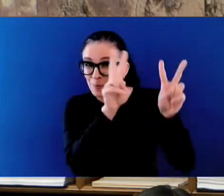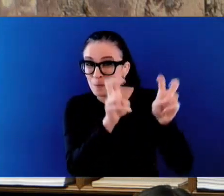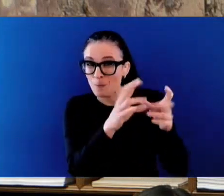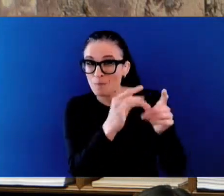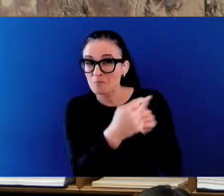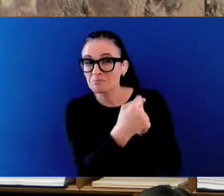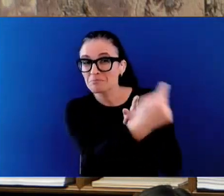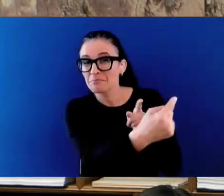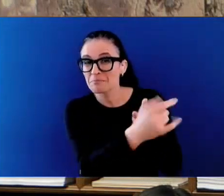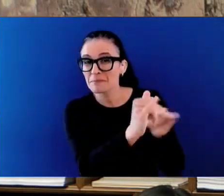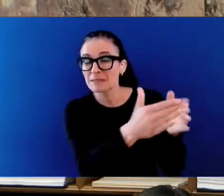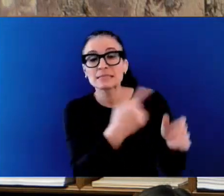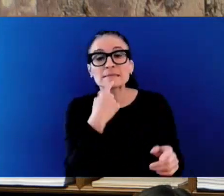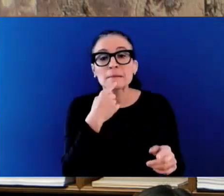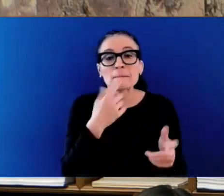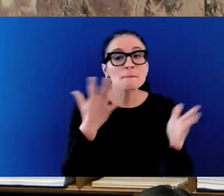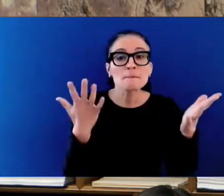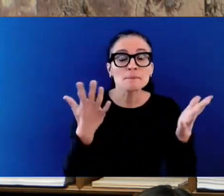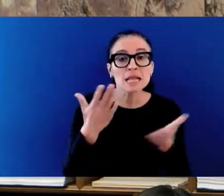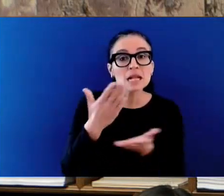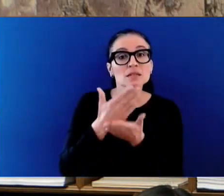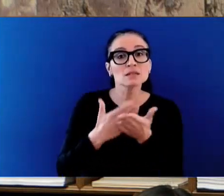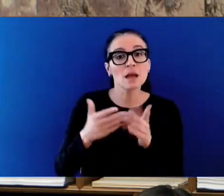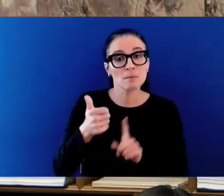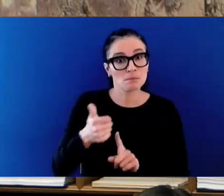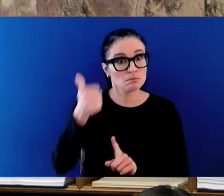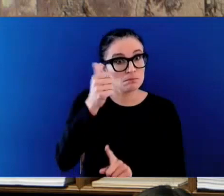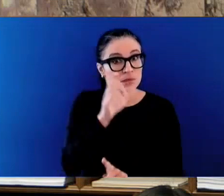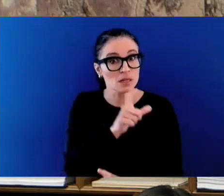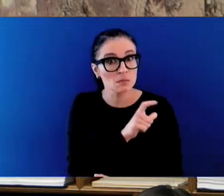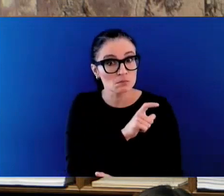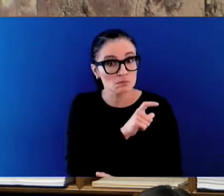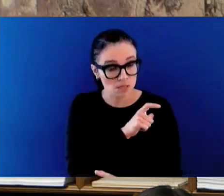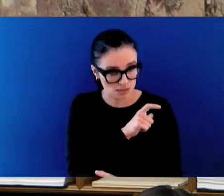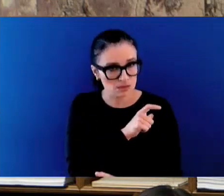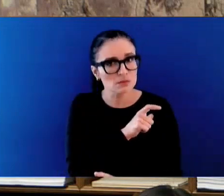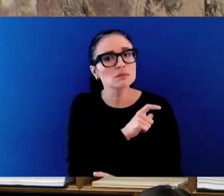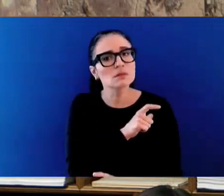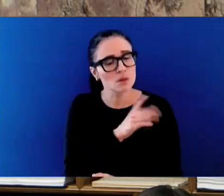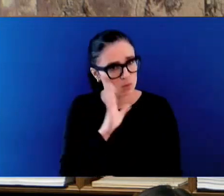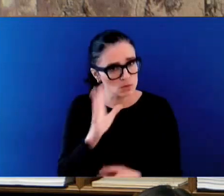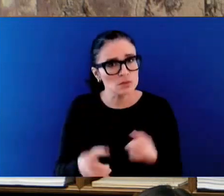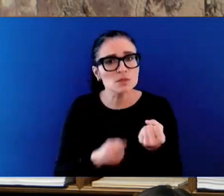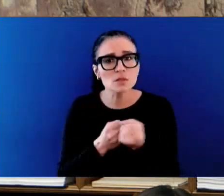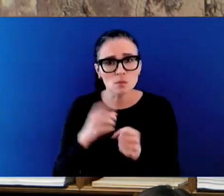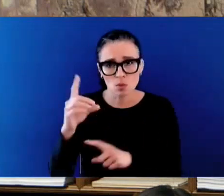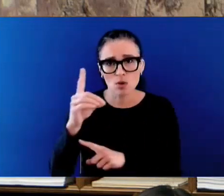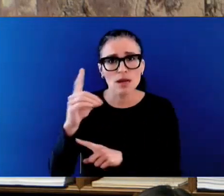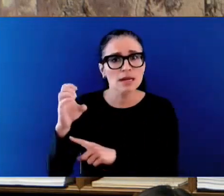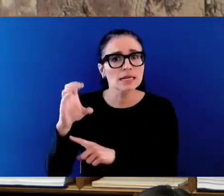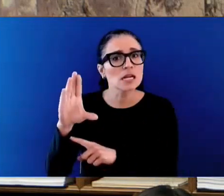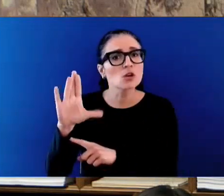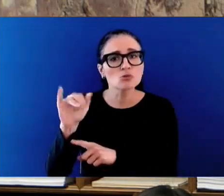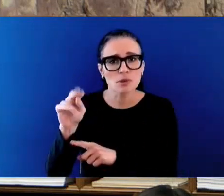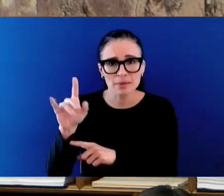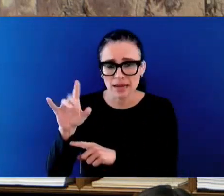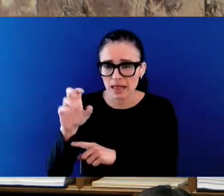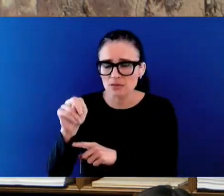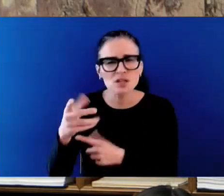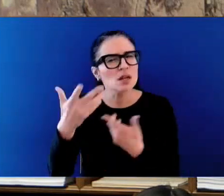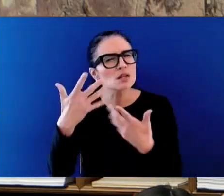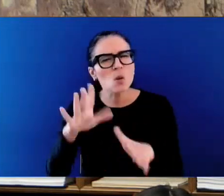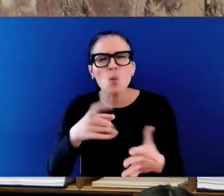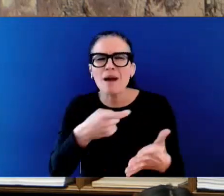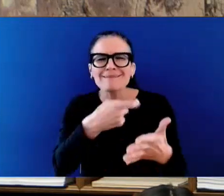were supportive of decriminalization. What they were supportive of is not charging people for small amounts of drugs, and I agree with that, Honourable Speaker.